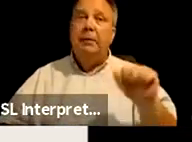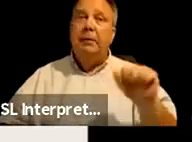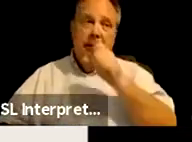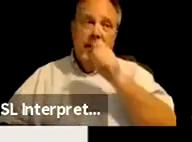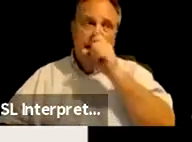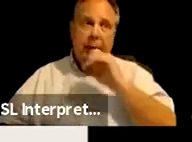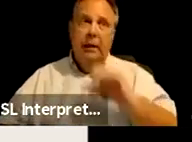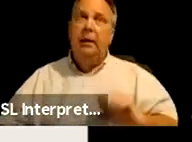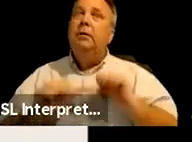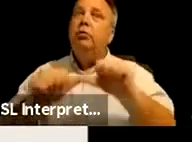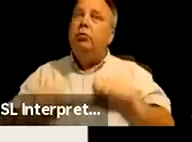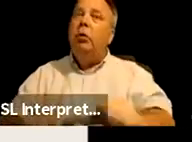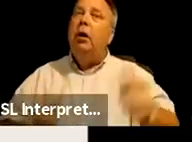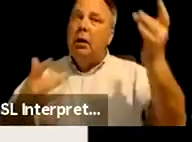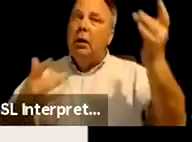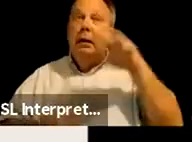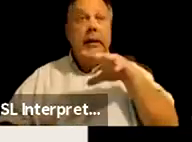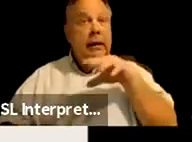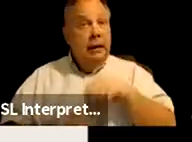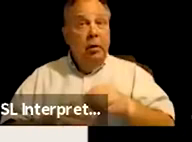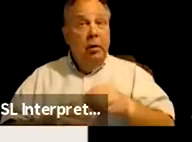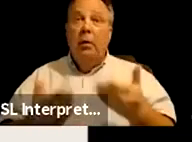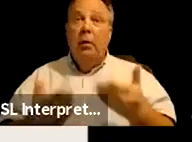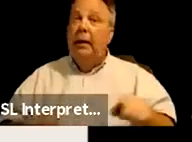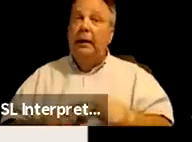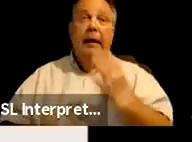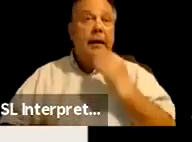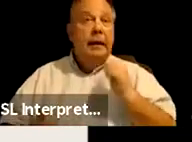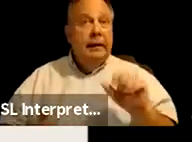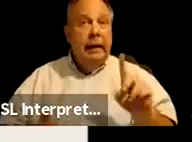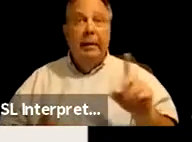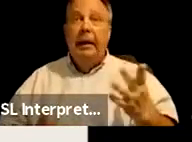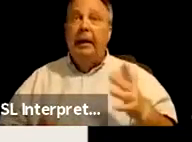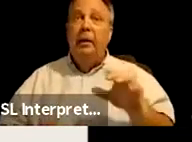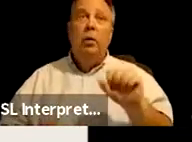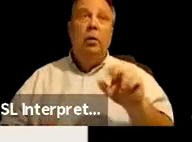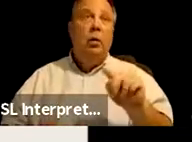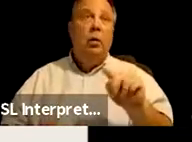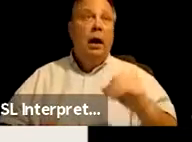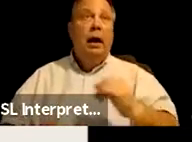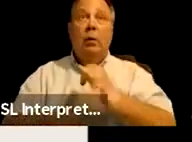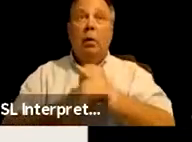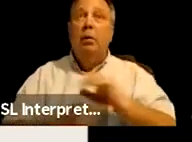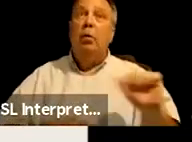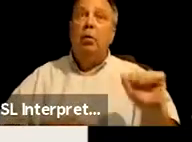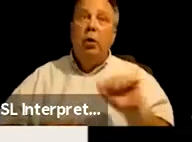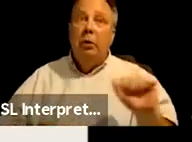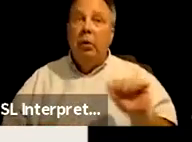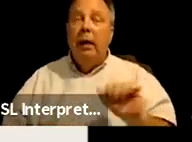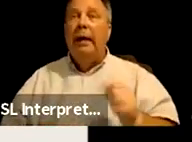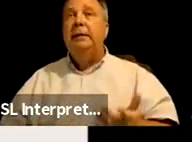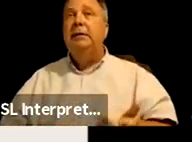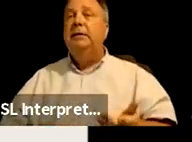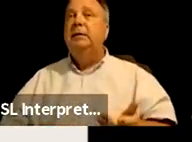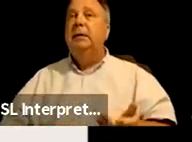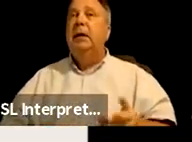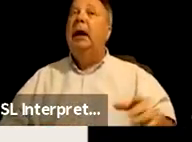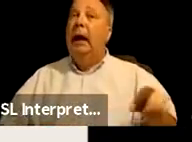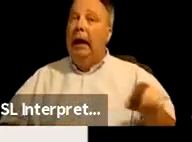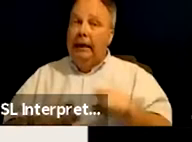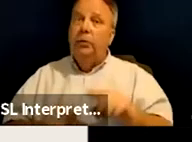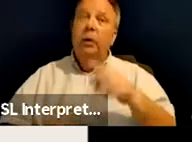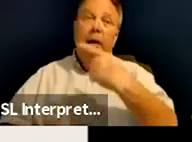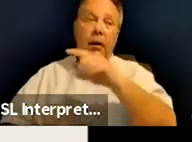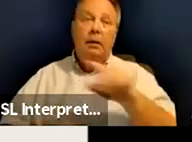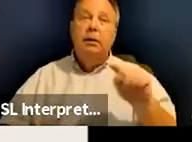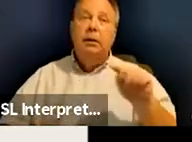chronic illnesses. This includes things like diabetes or autoimmune arthritis, um, as well as trauma